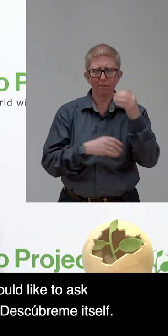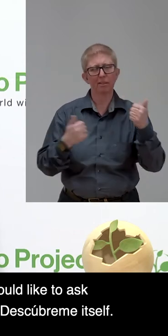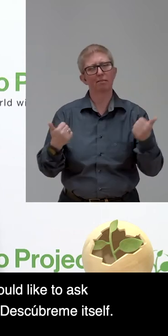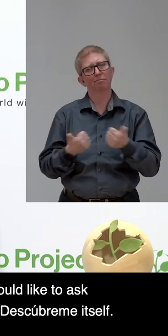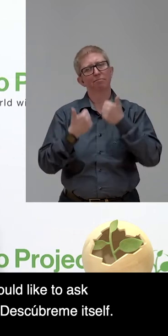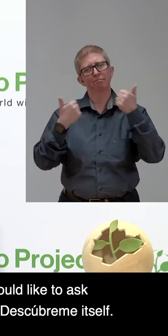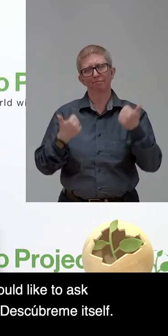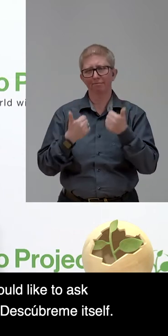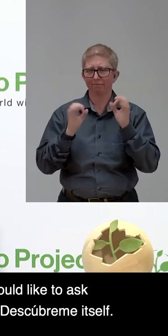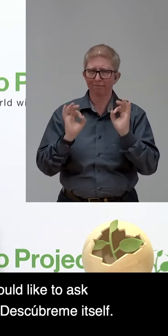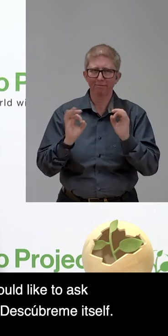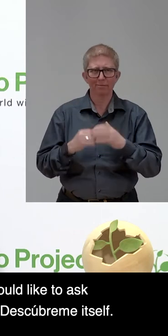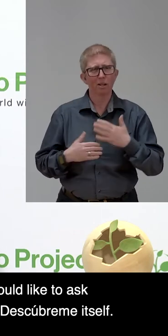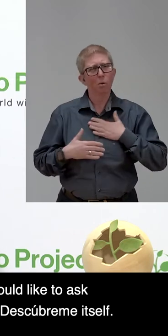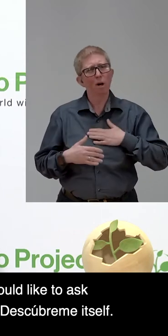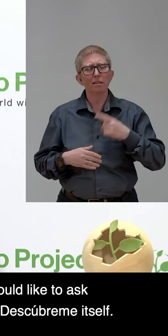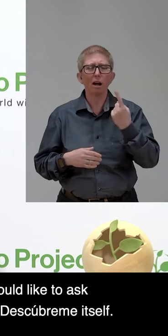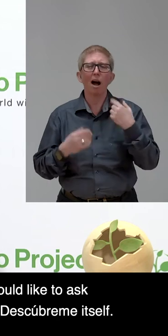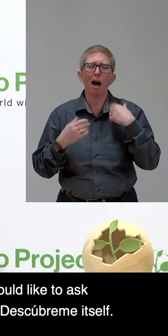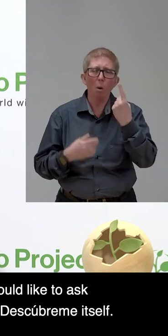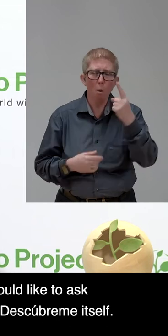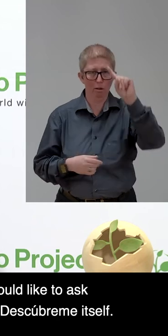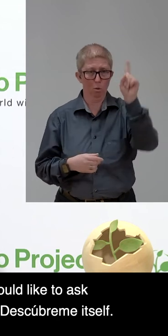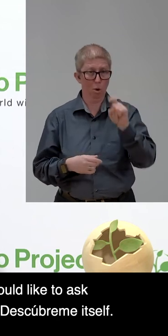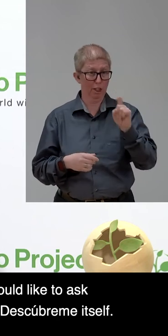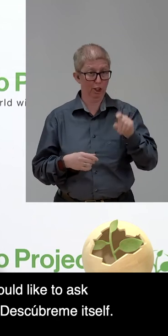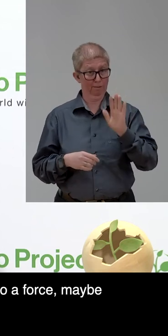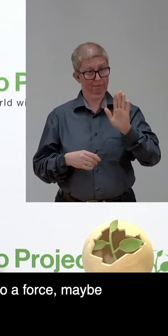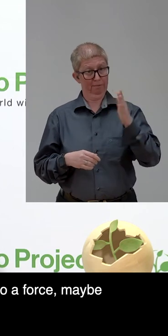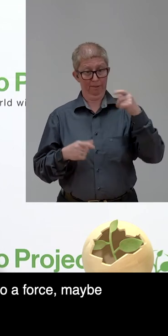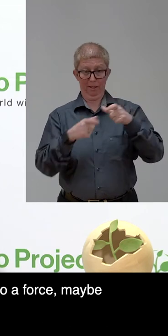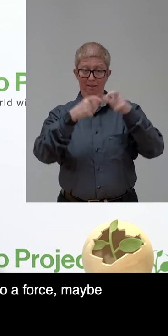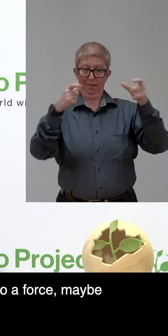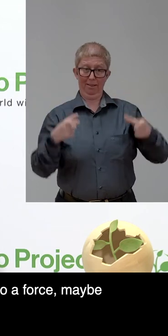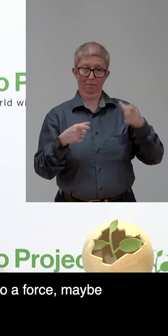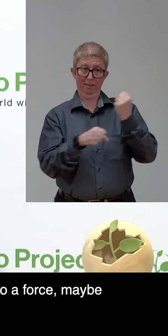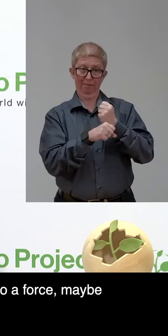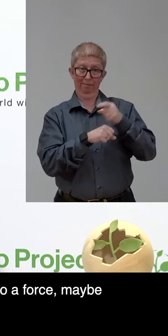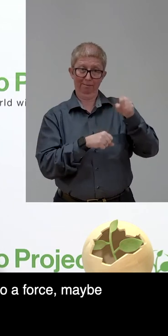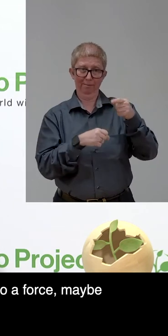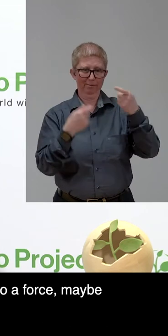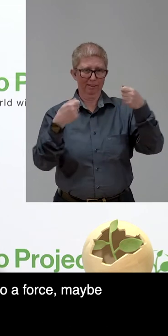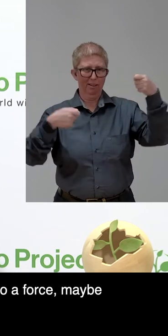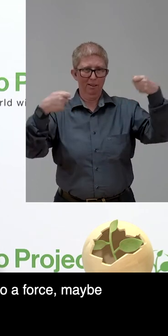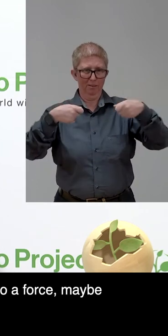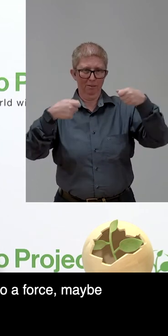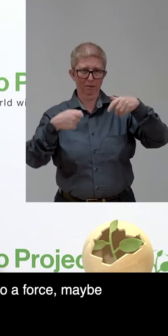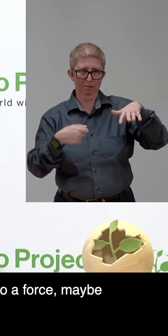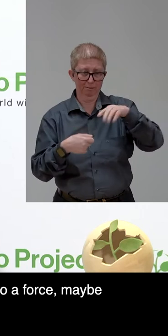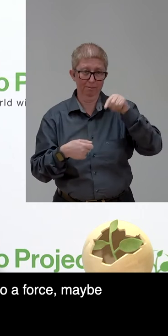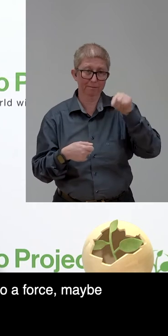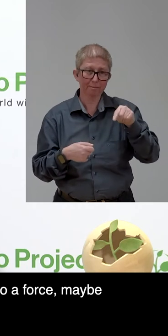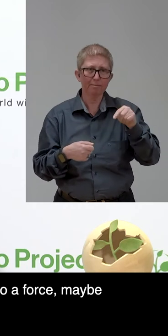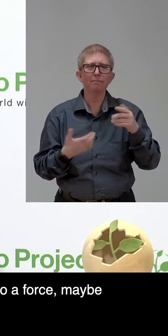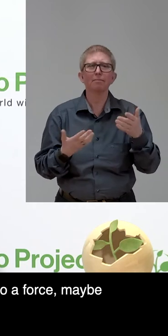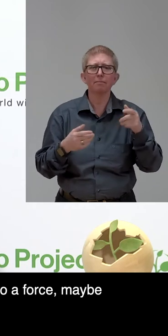question targeting towards the work of Fundación Descubrime itself. Maybe you elaborate a little that Fundación Descubrime is also